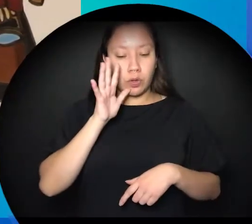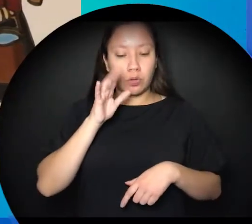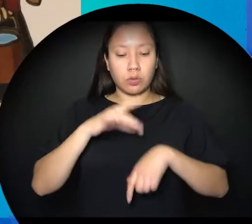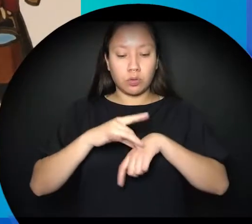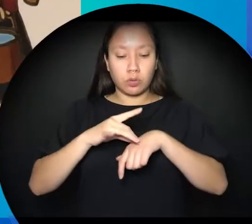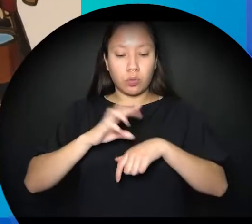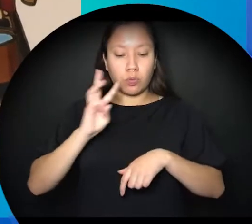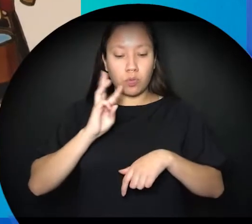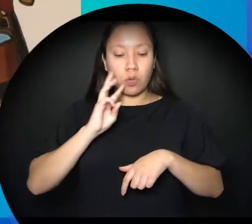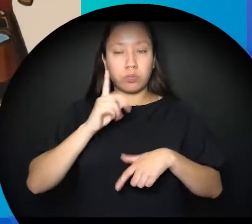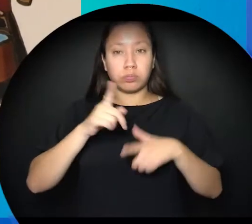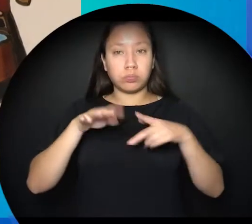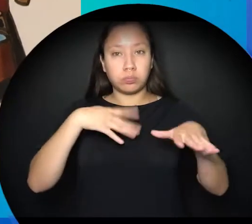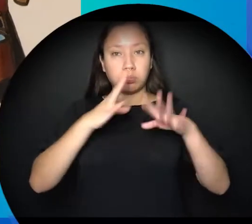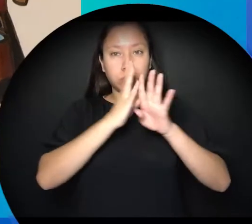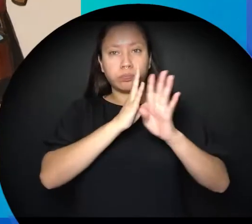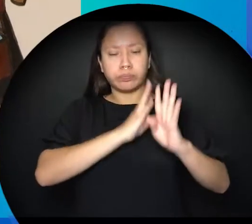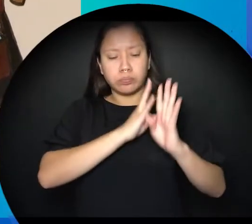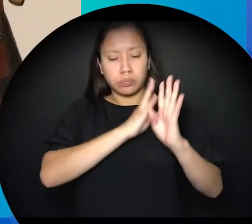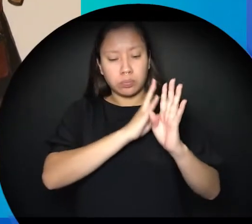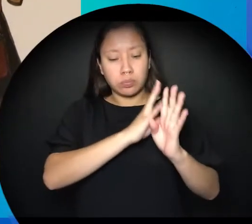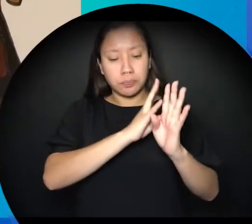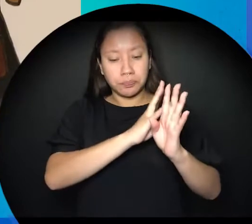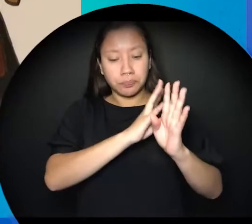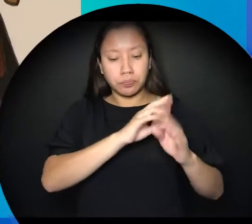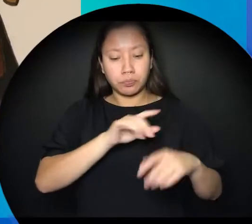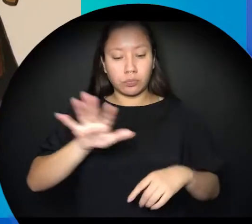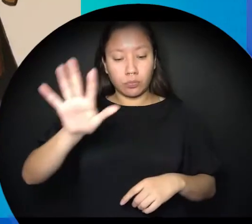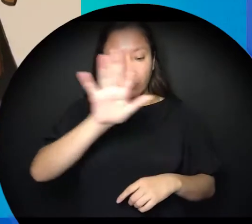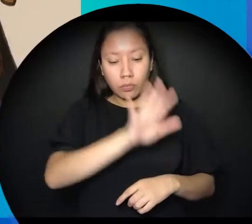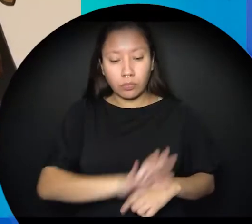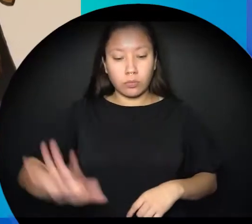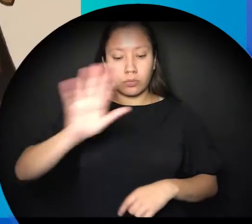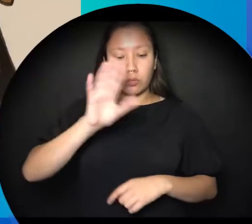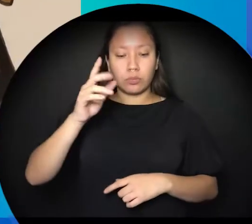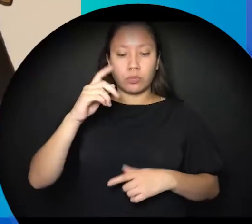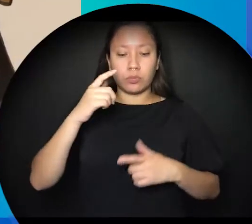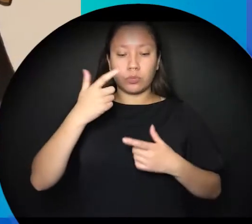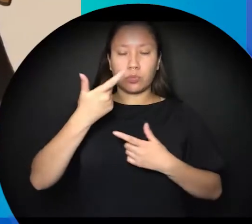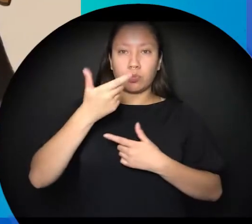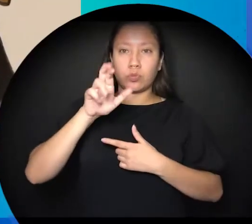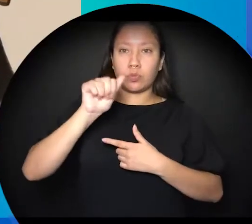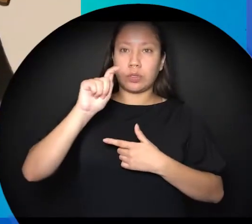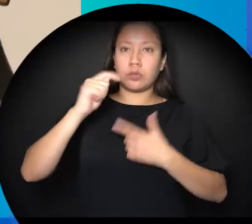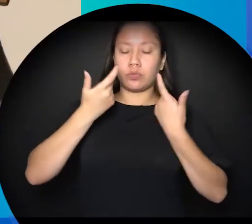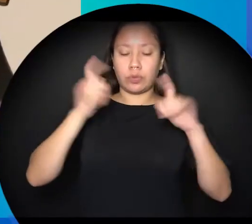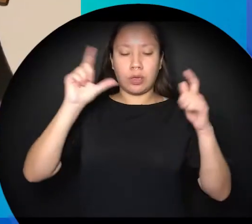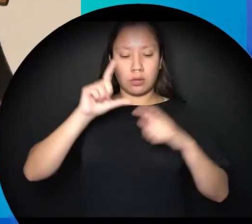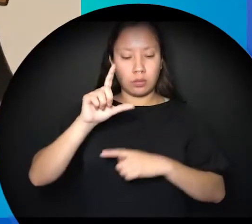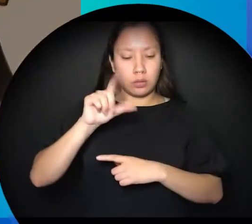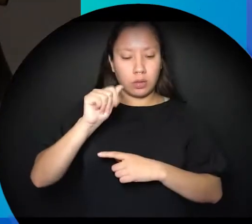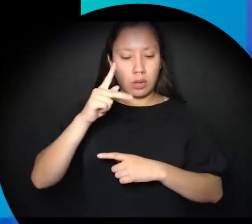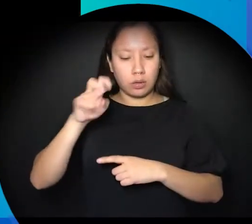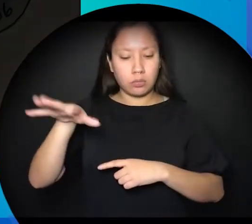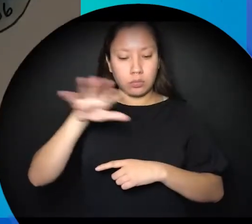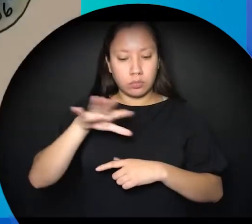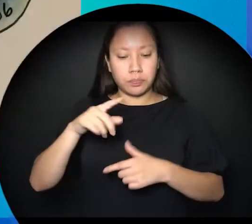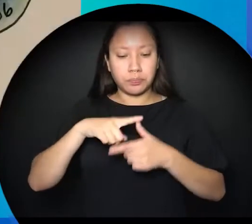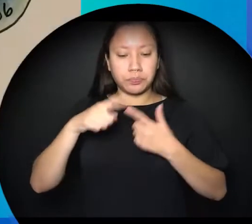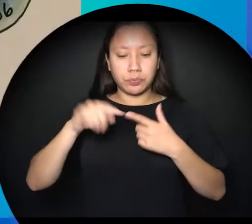someone would ask why they carried Nipi in the water pail maybe someone would be moved to protect Nipi too